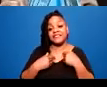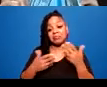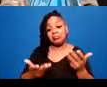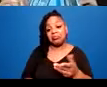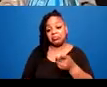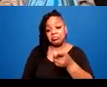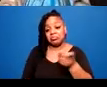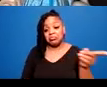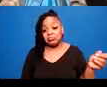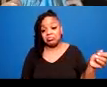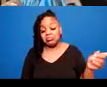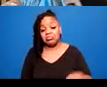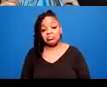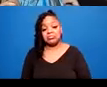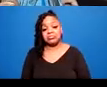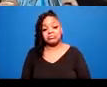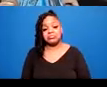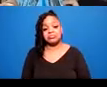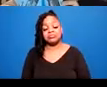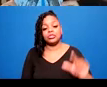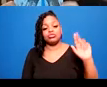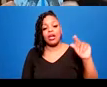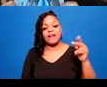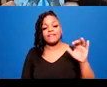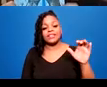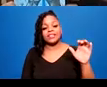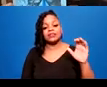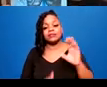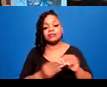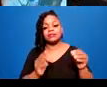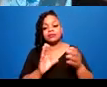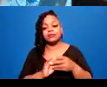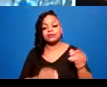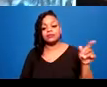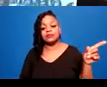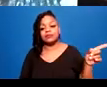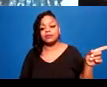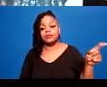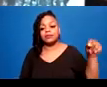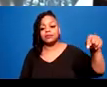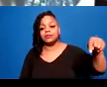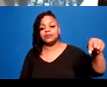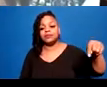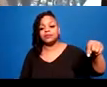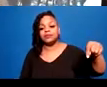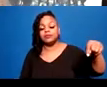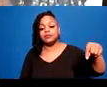that does discuss specifically how to hold space. So that's what it's called